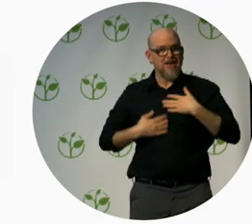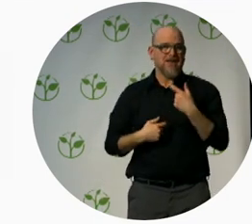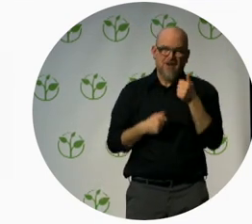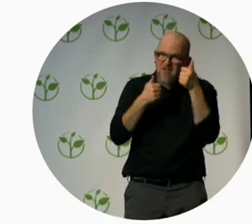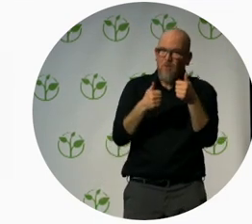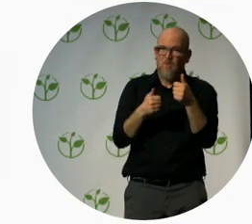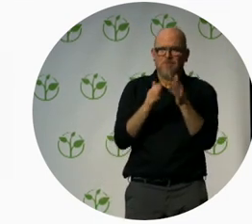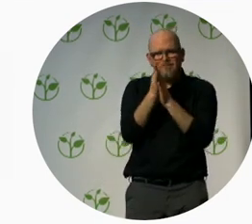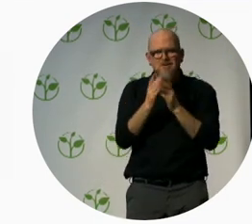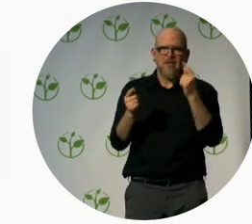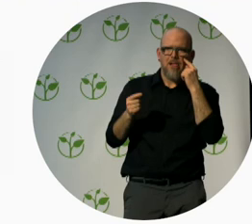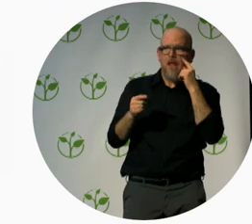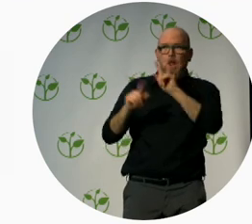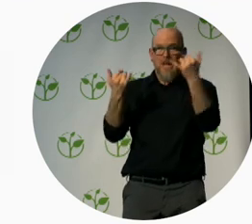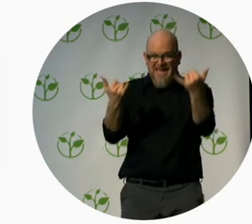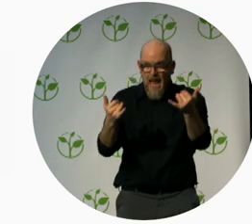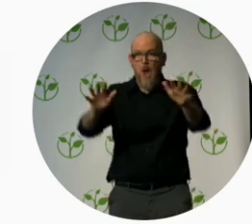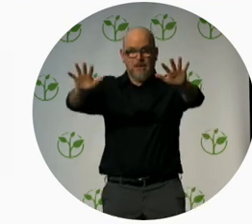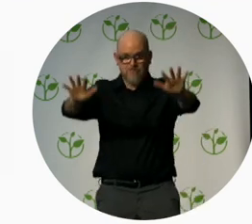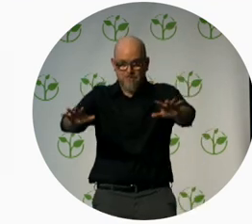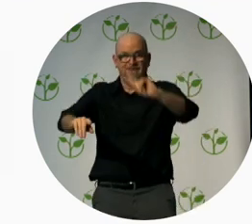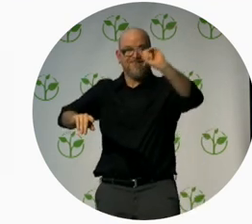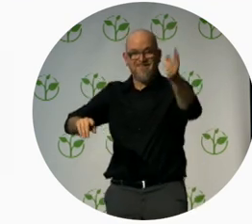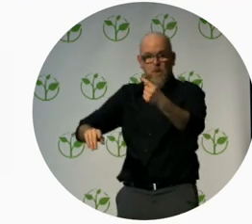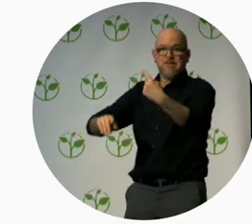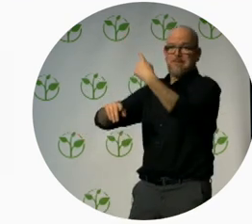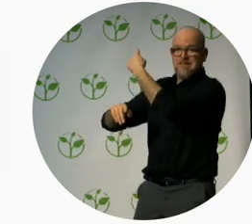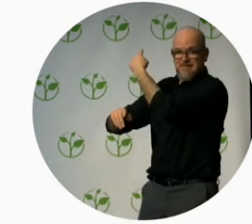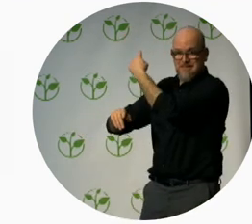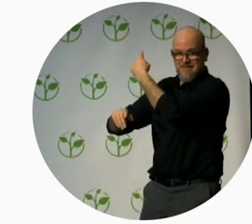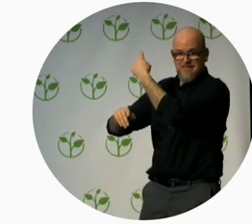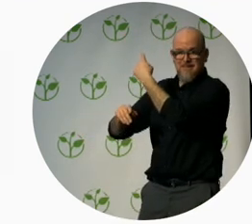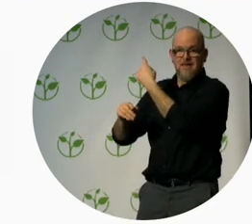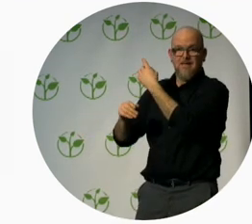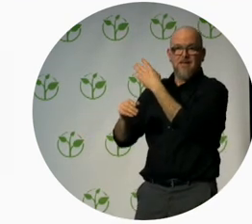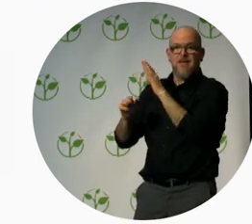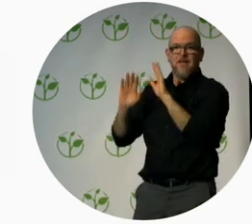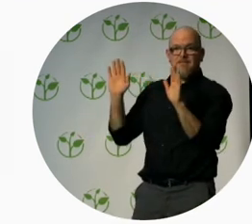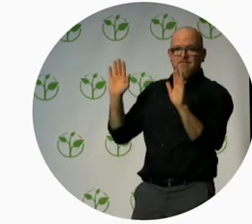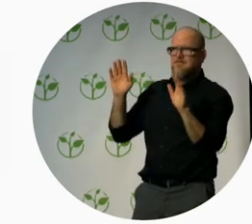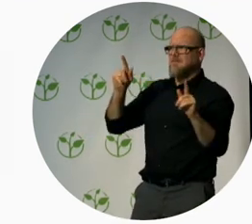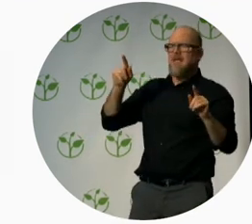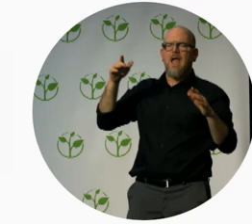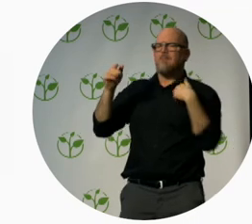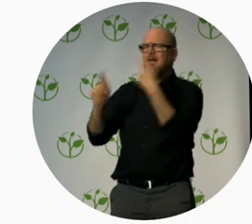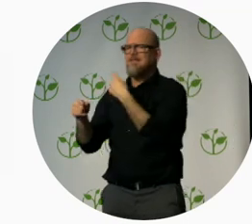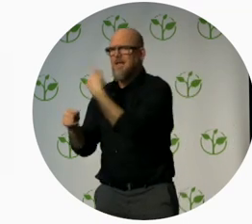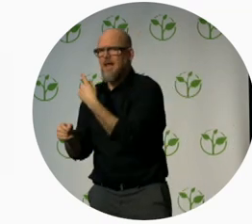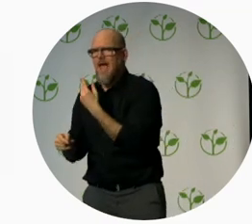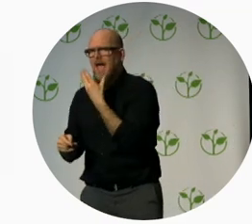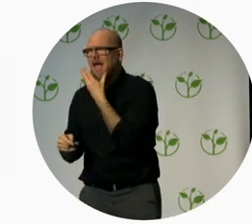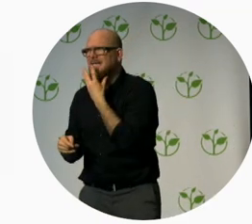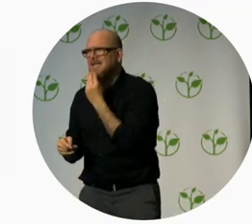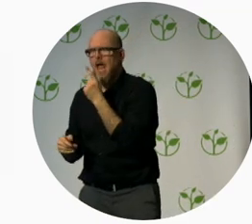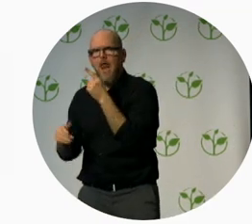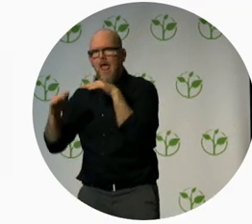And actually that is one thing that is really about Access Israel. And it's just in referring to Yuval's point. You guys are so open to share a lot of